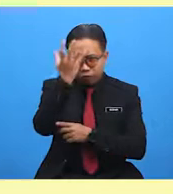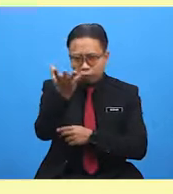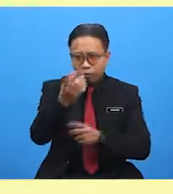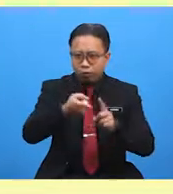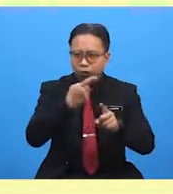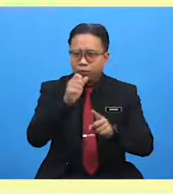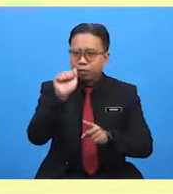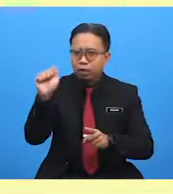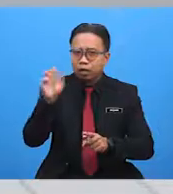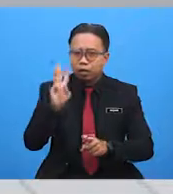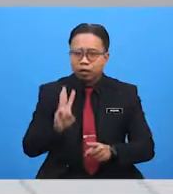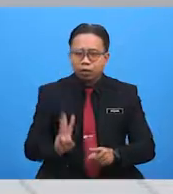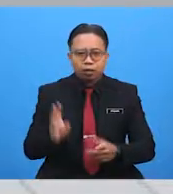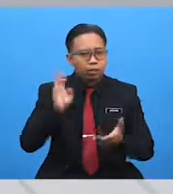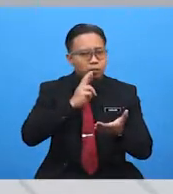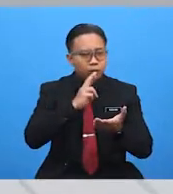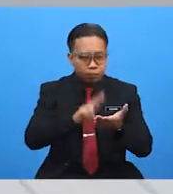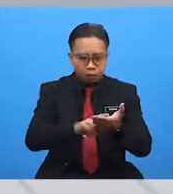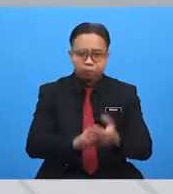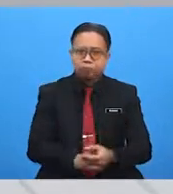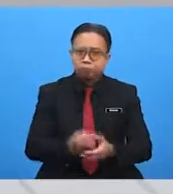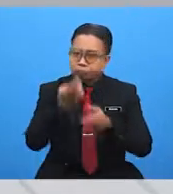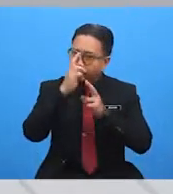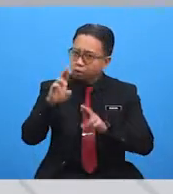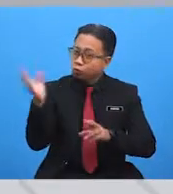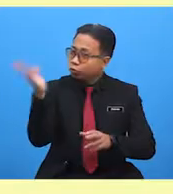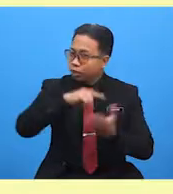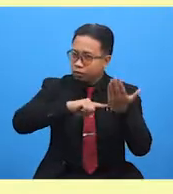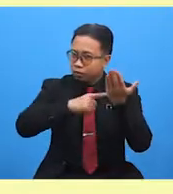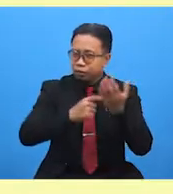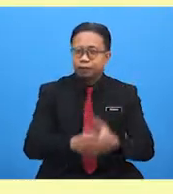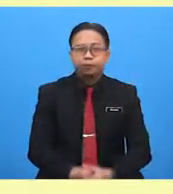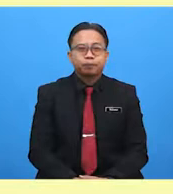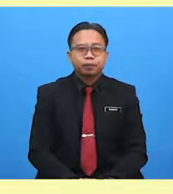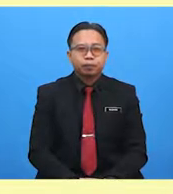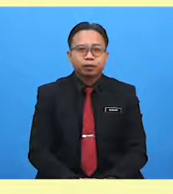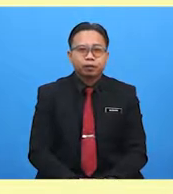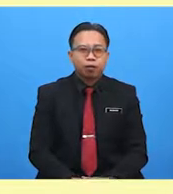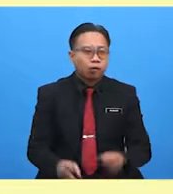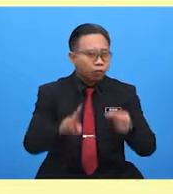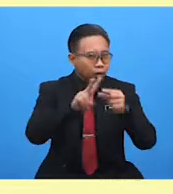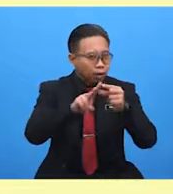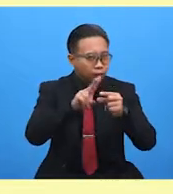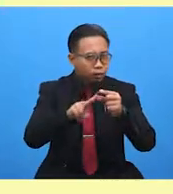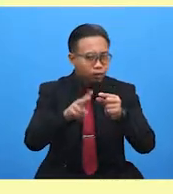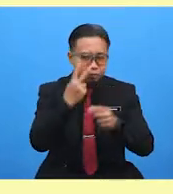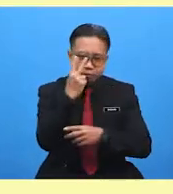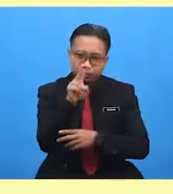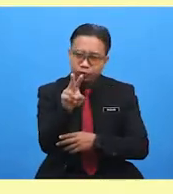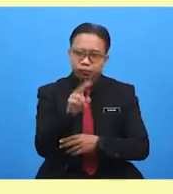report Are you ready? Let's go! Vocabulary Review